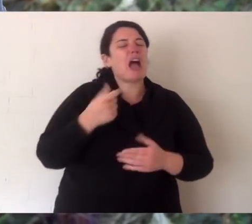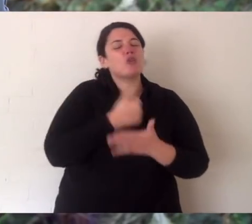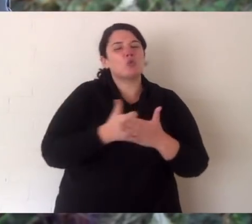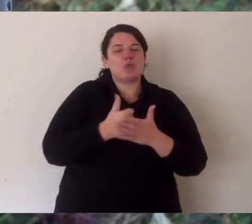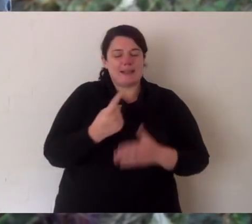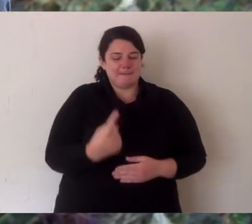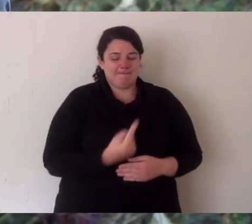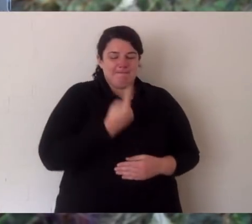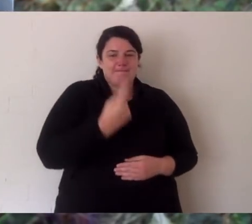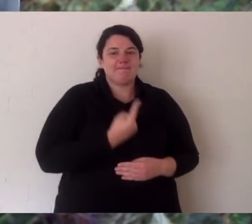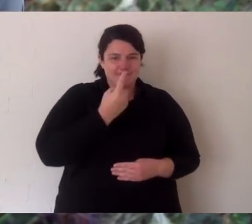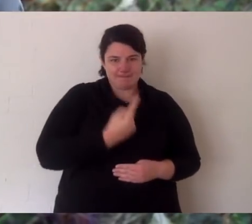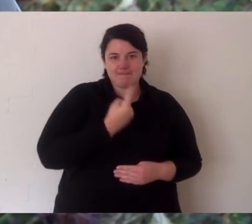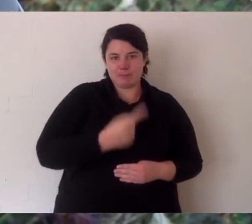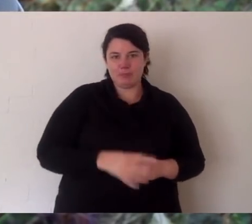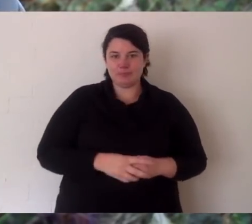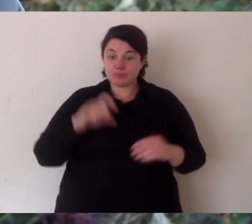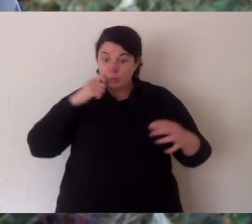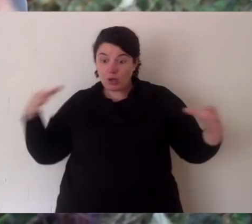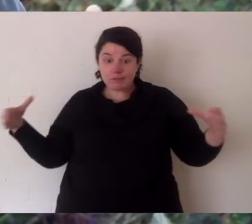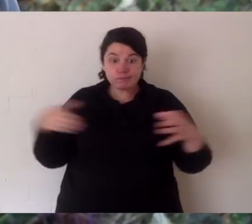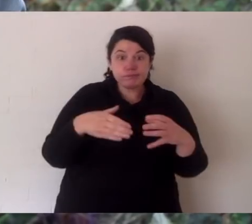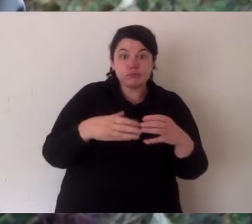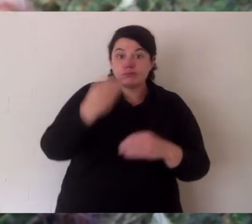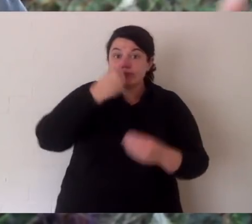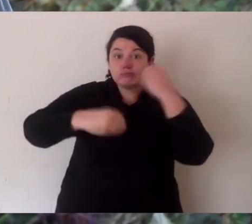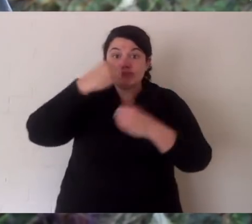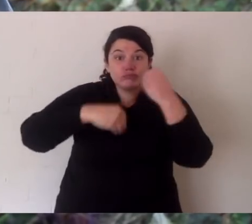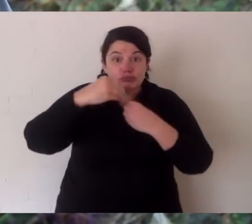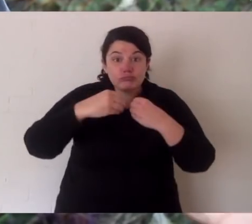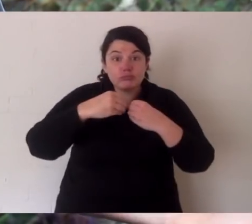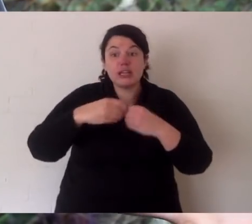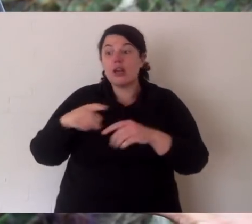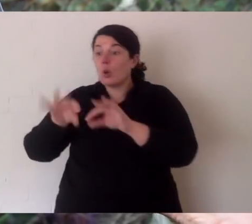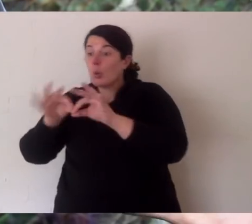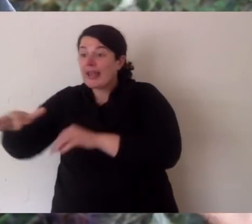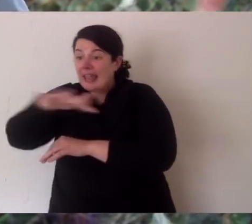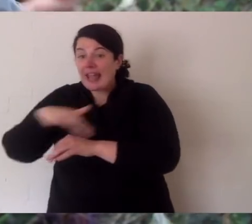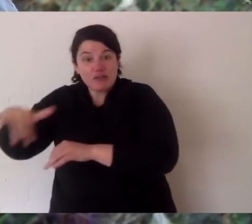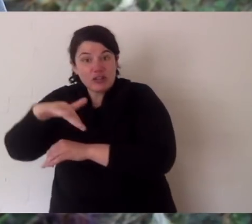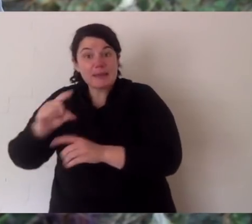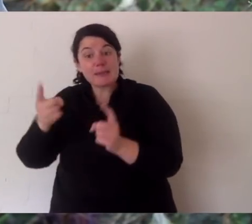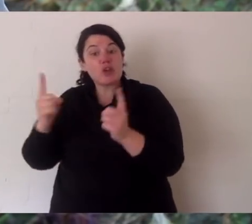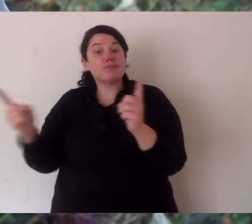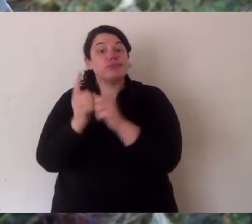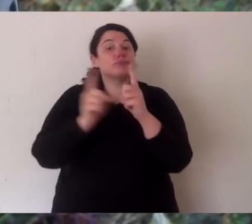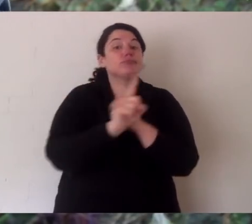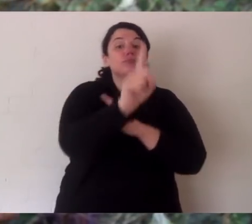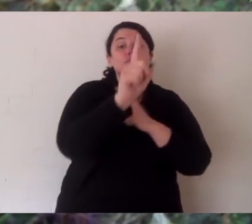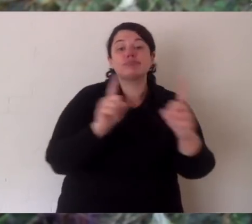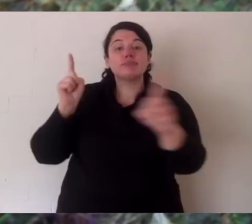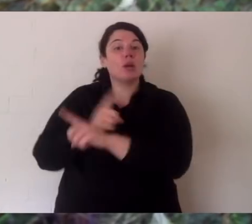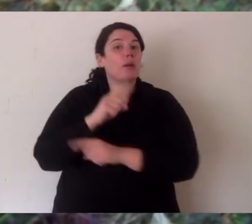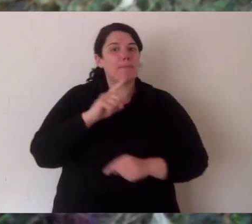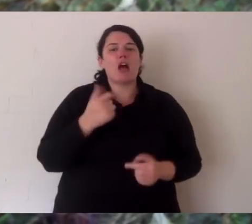outside of my territory. But normally they're solitary at the end of each day they sleep alone. They'll come together to feed, they'll come